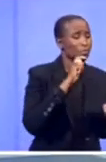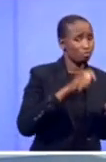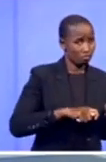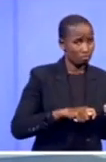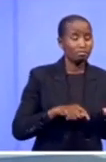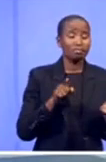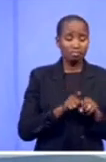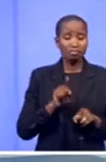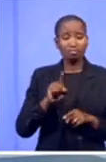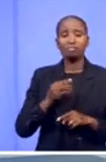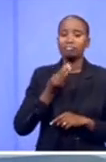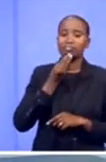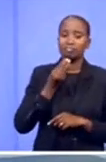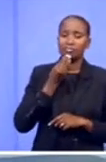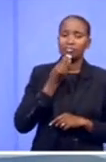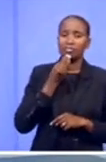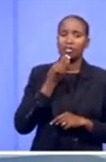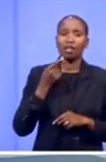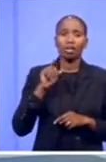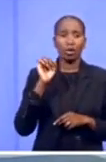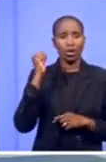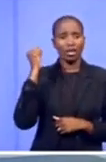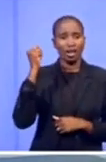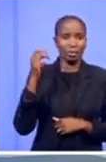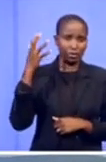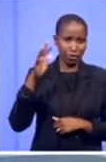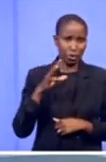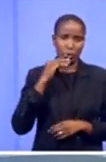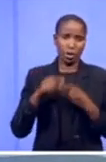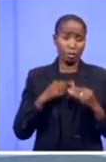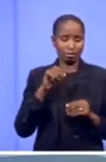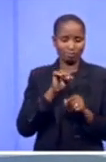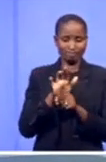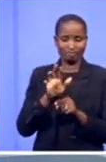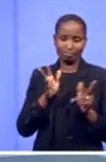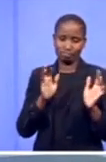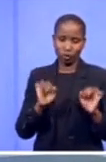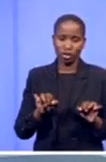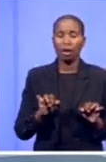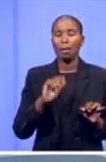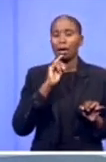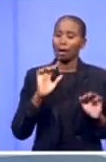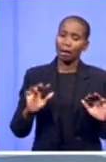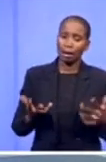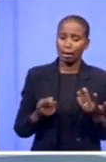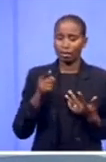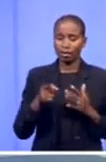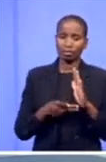Energy in Dava, spoke about these impacts. How has this development manifested in your preparations?